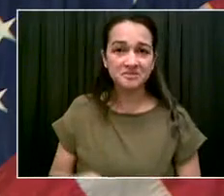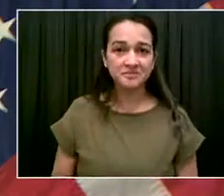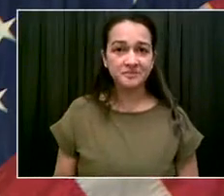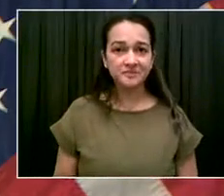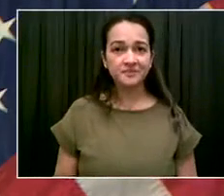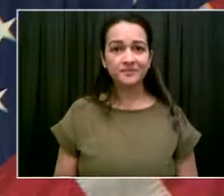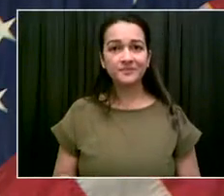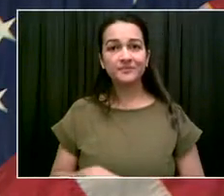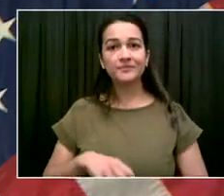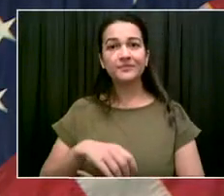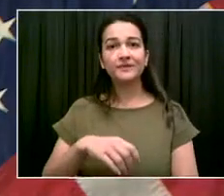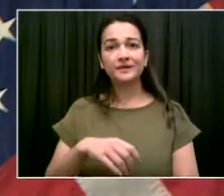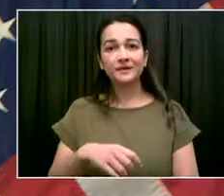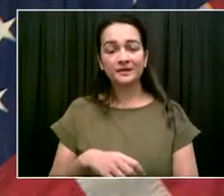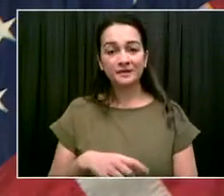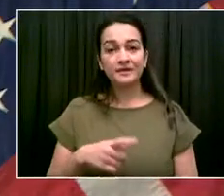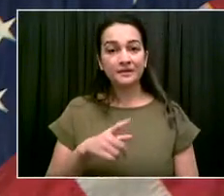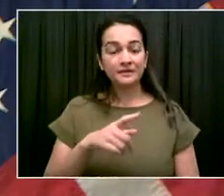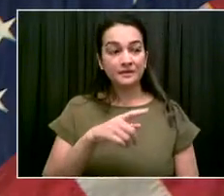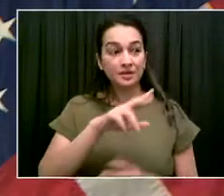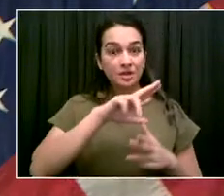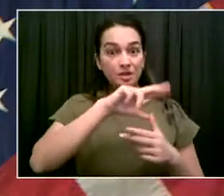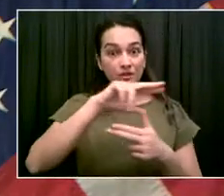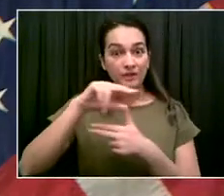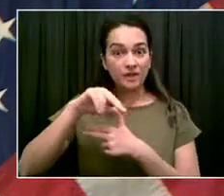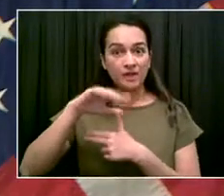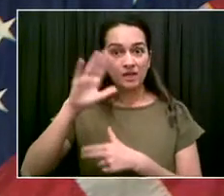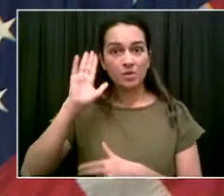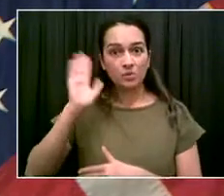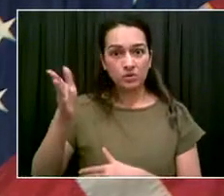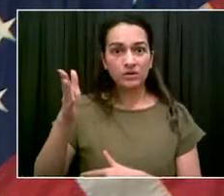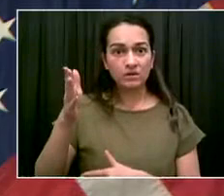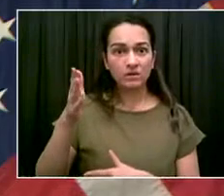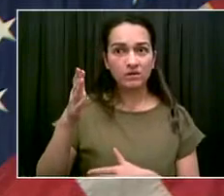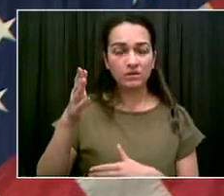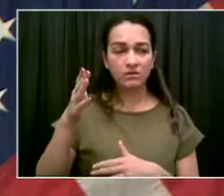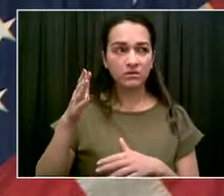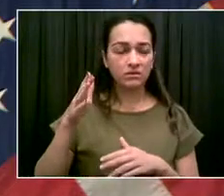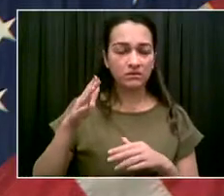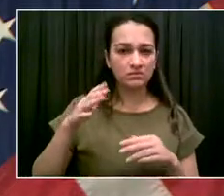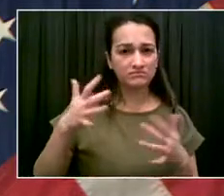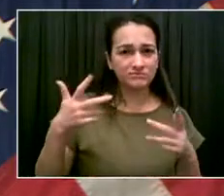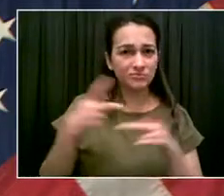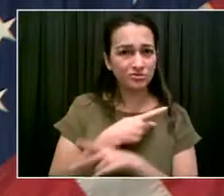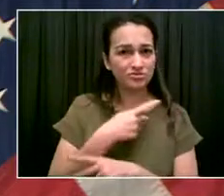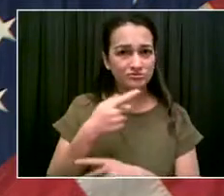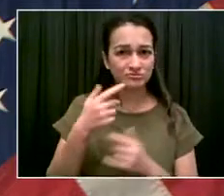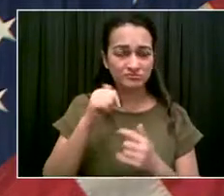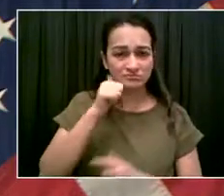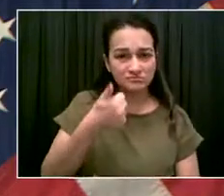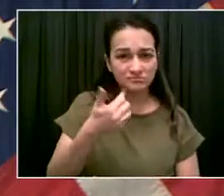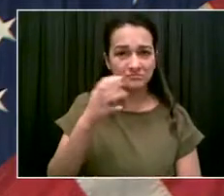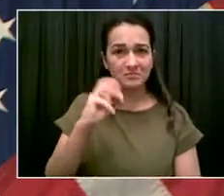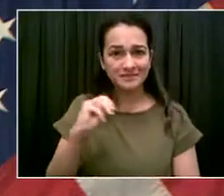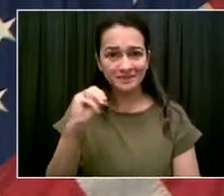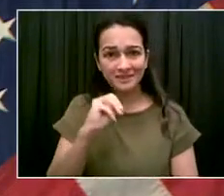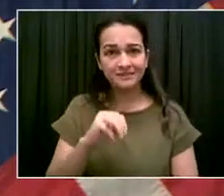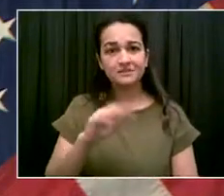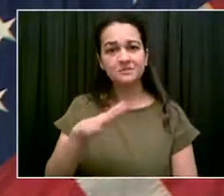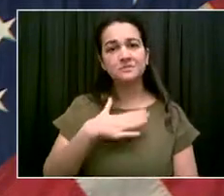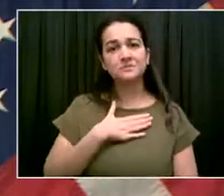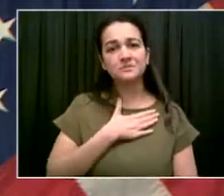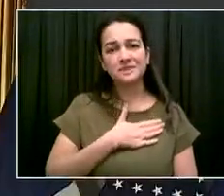at this time to evacuate. But you should stay prepared and have precautions ready in case the storm changes. Thank you, sir.